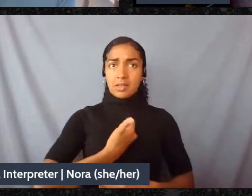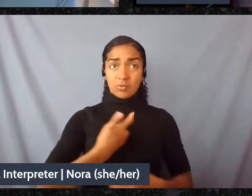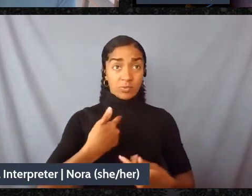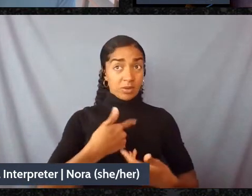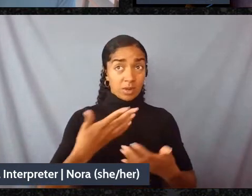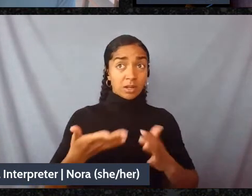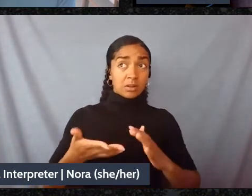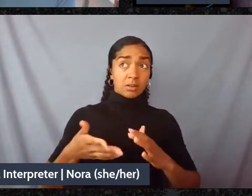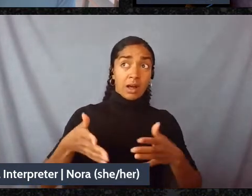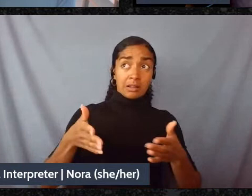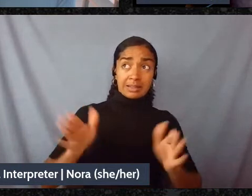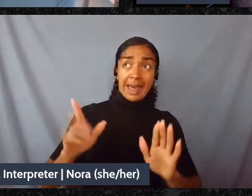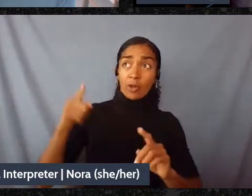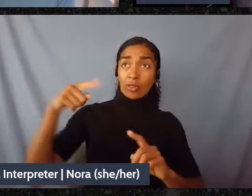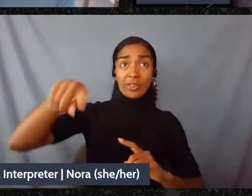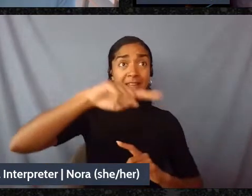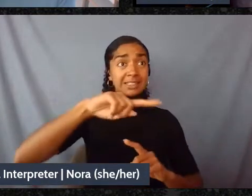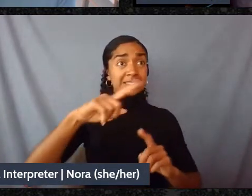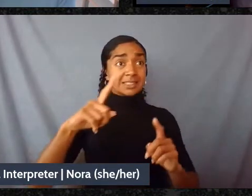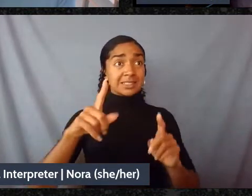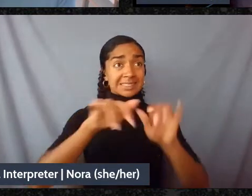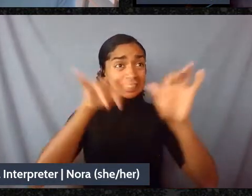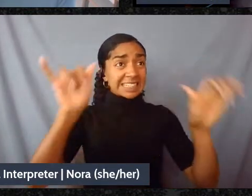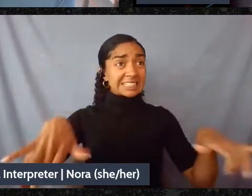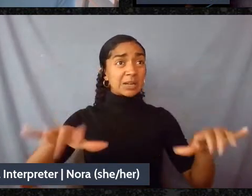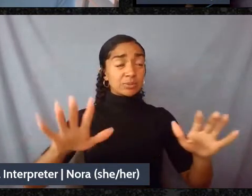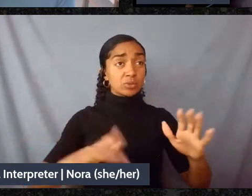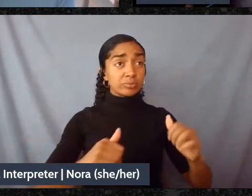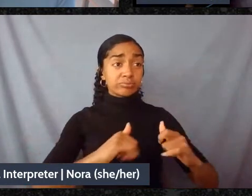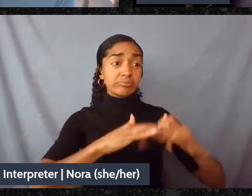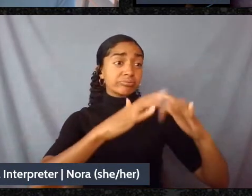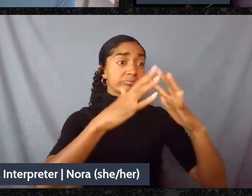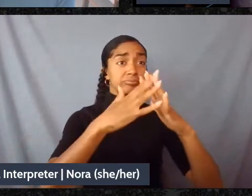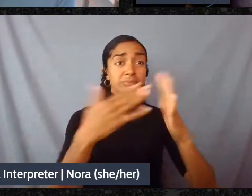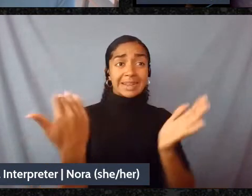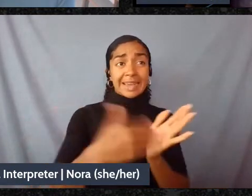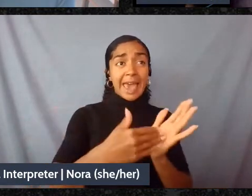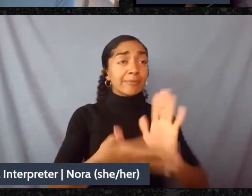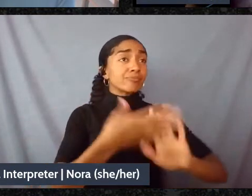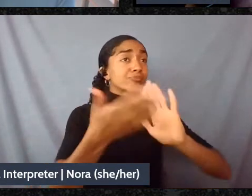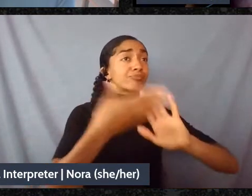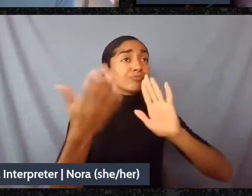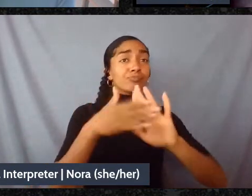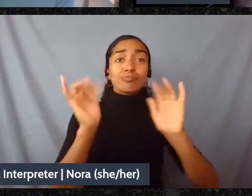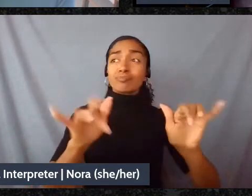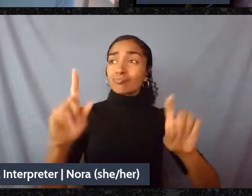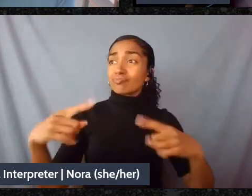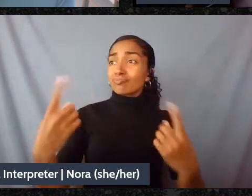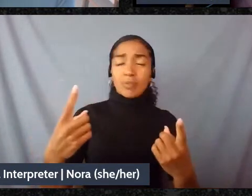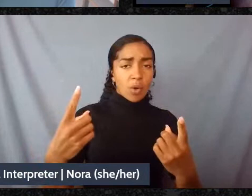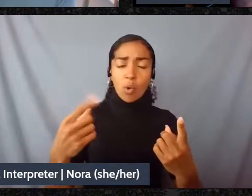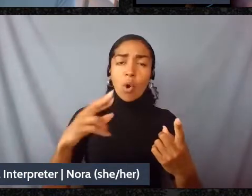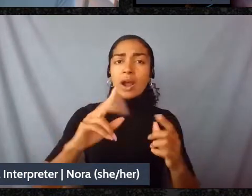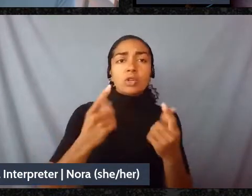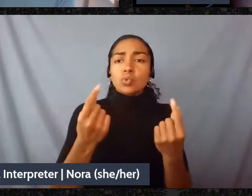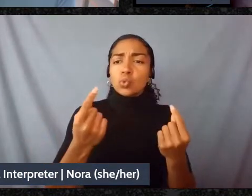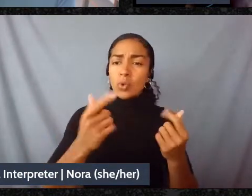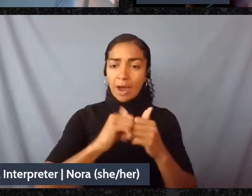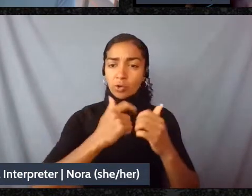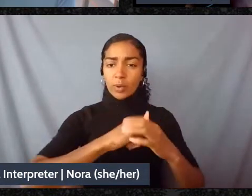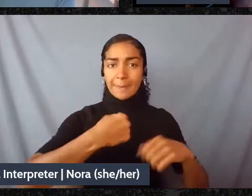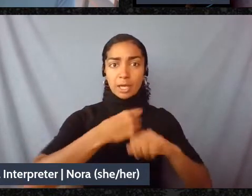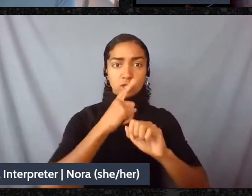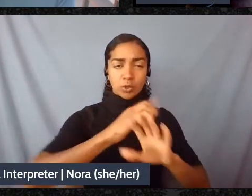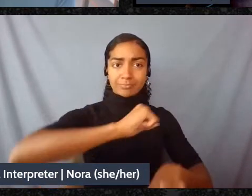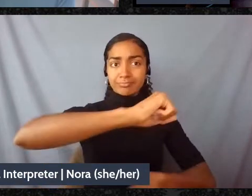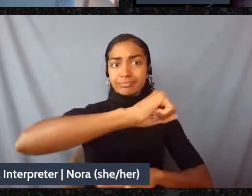to recuperate? And what can we do to make sure it doesn't? An anti-colonial and anti-capitalist world